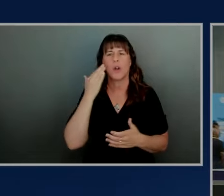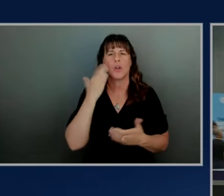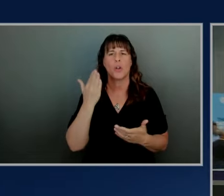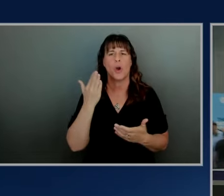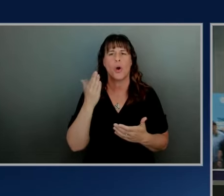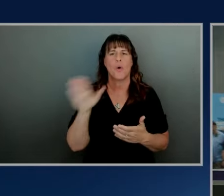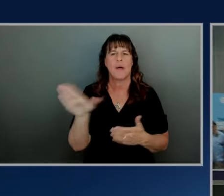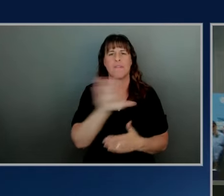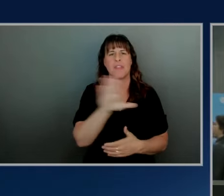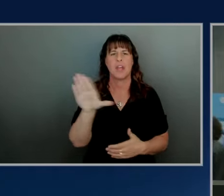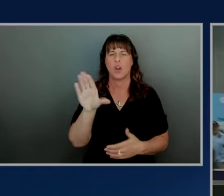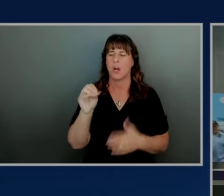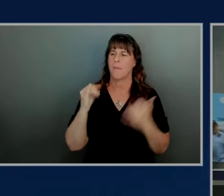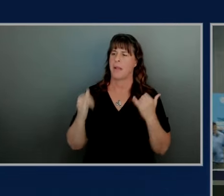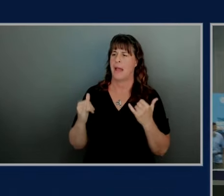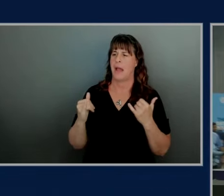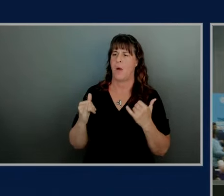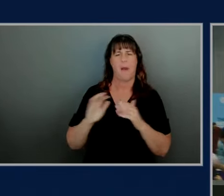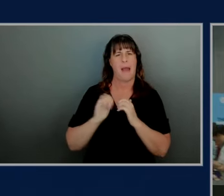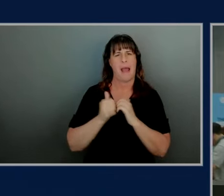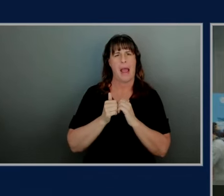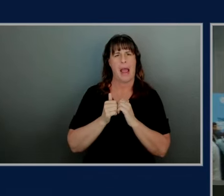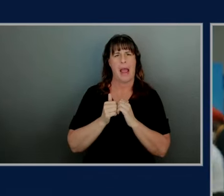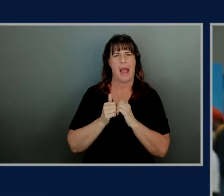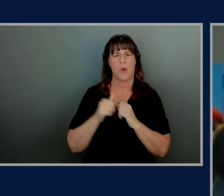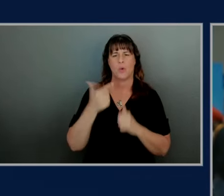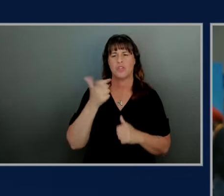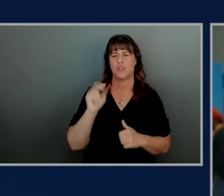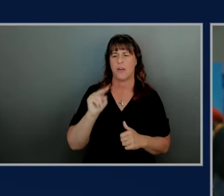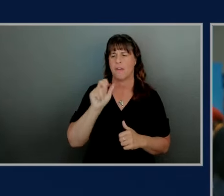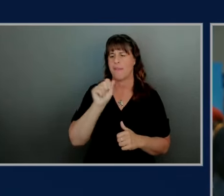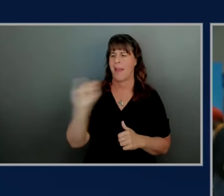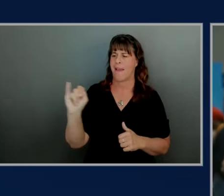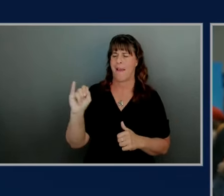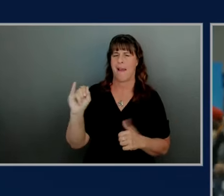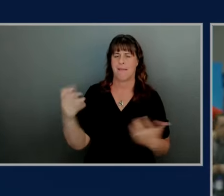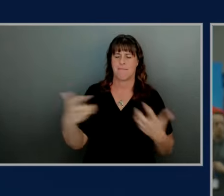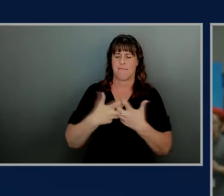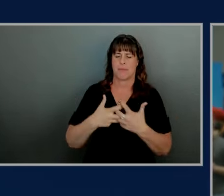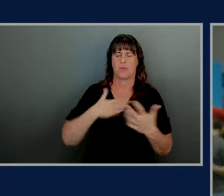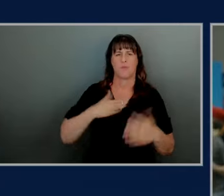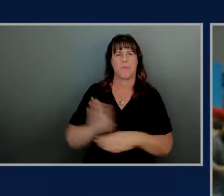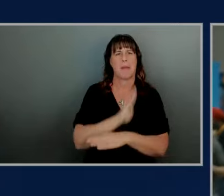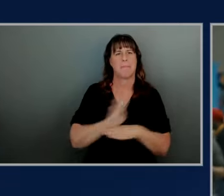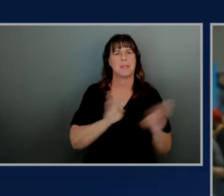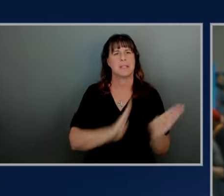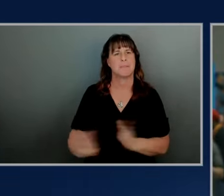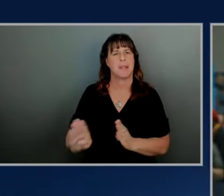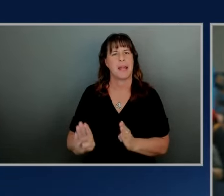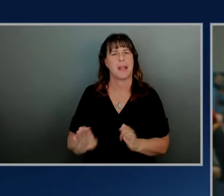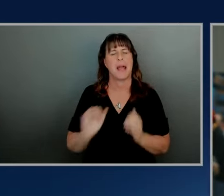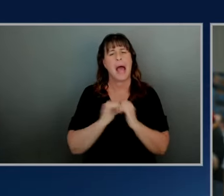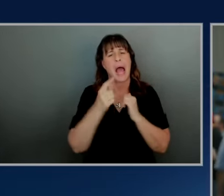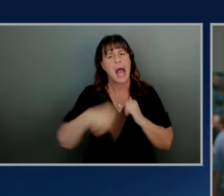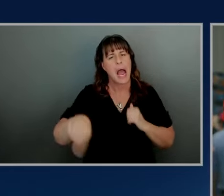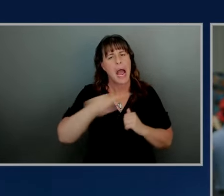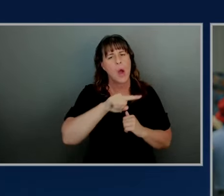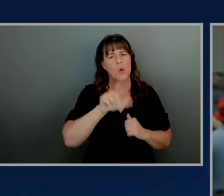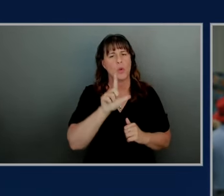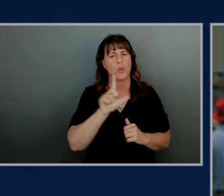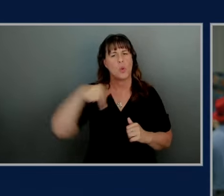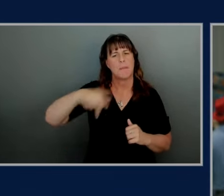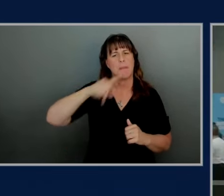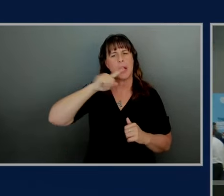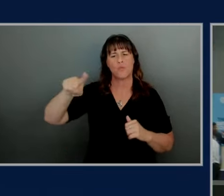companies I think at this point how is generative AI going to fit into my business plan so how are you all at lonely planet looking at